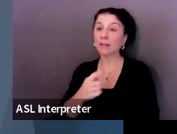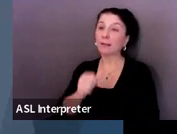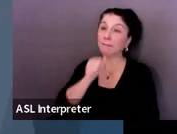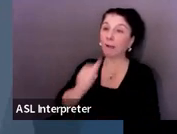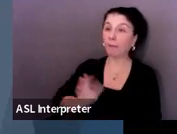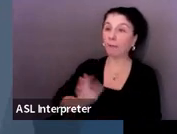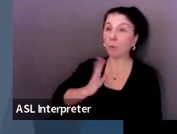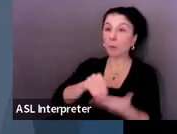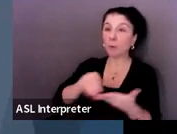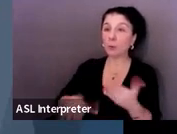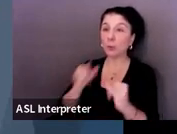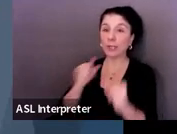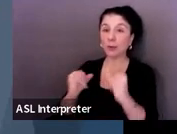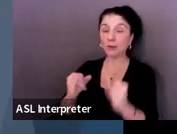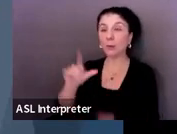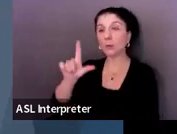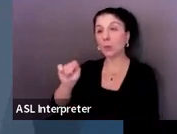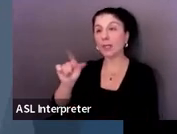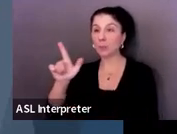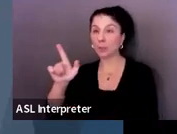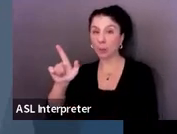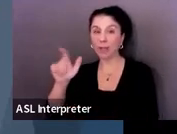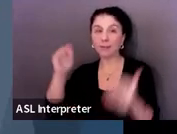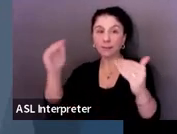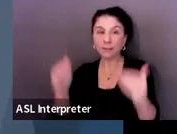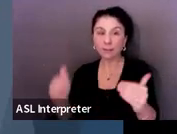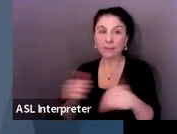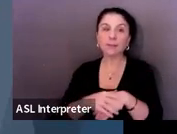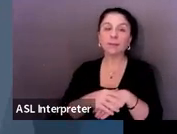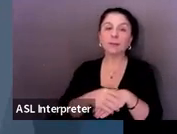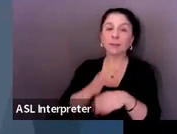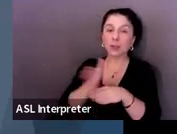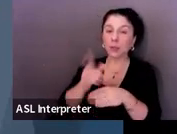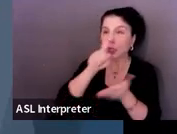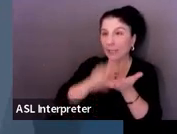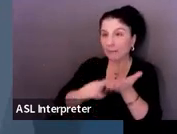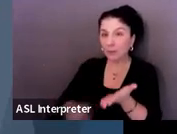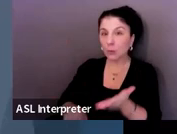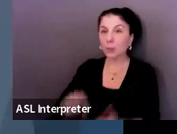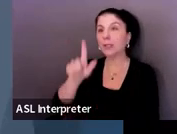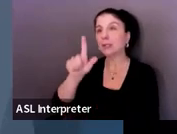of other transition transition assessments done in 2022.